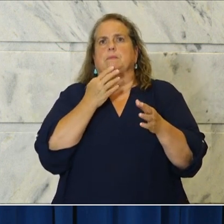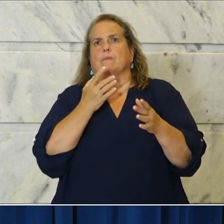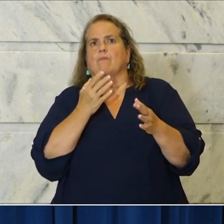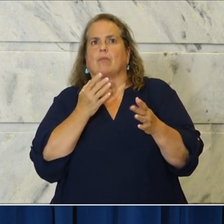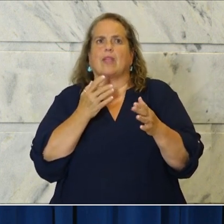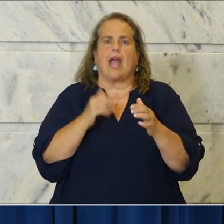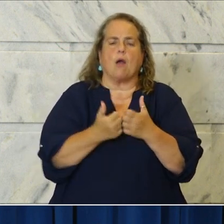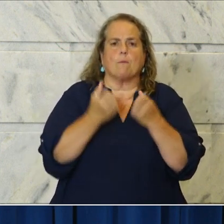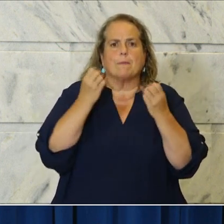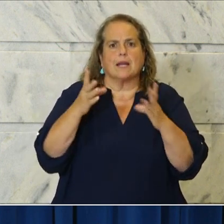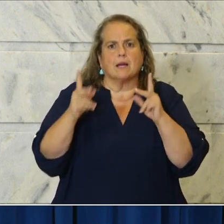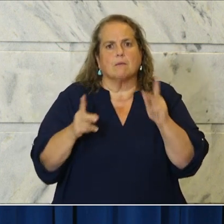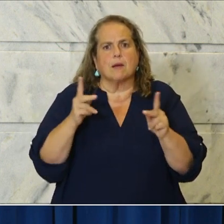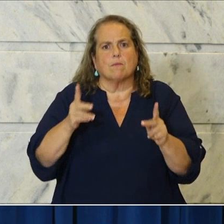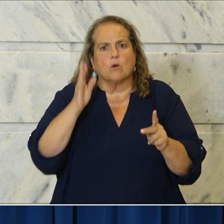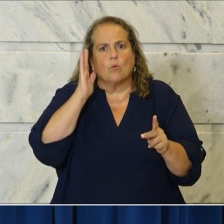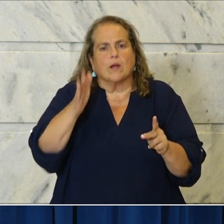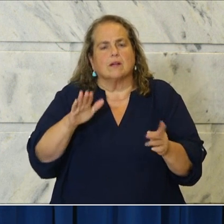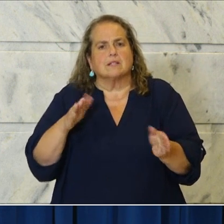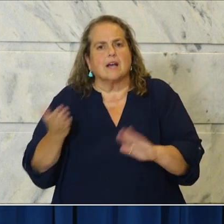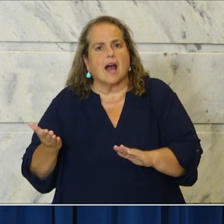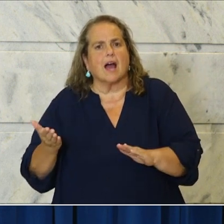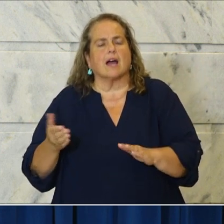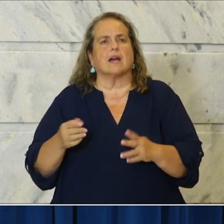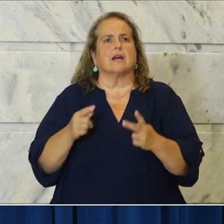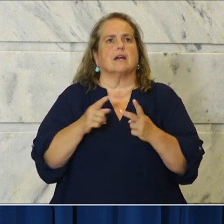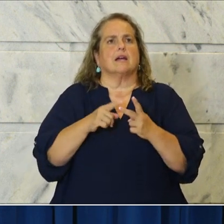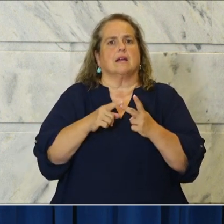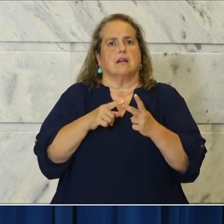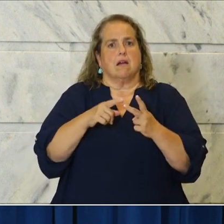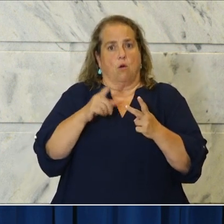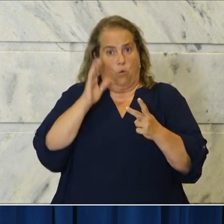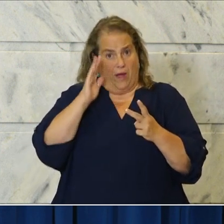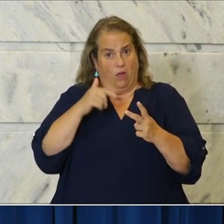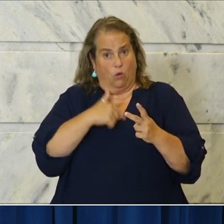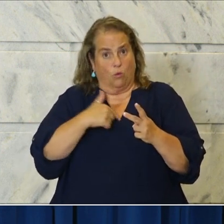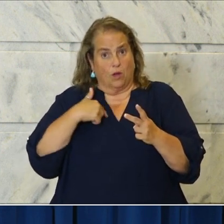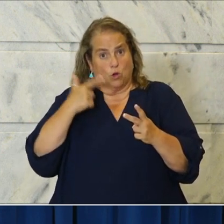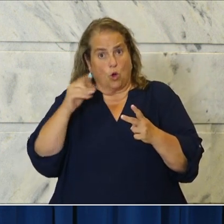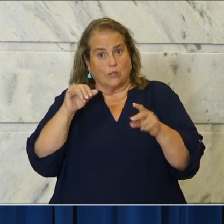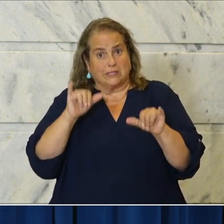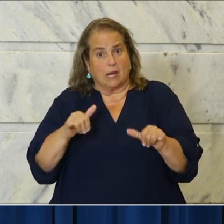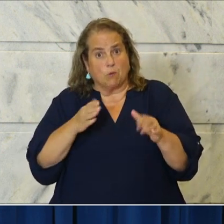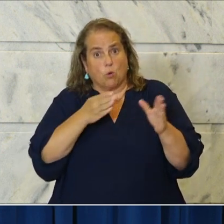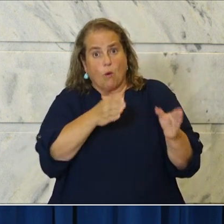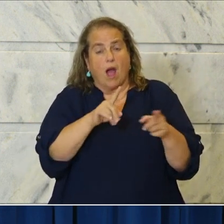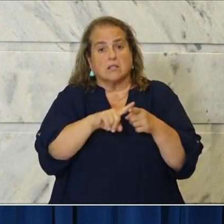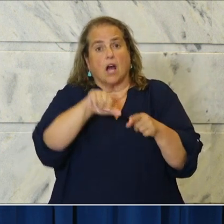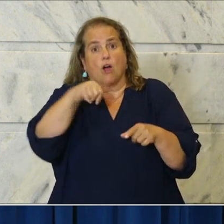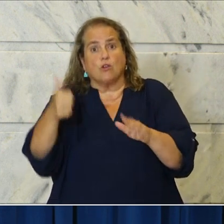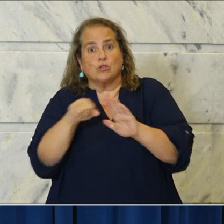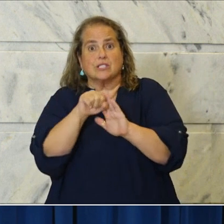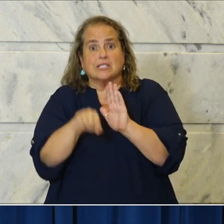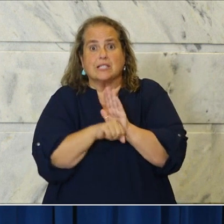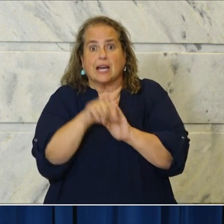how many people were going to lose and whether we're going to go the same way as other states.